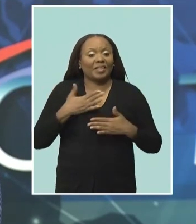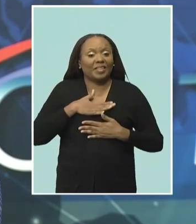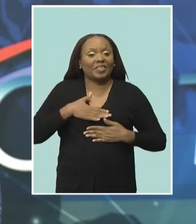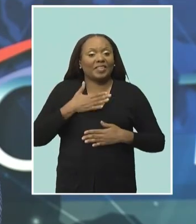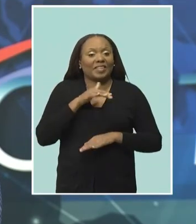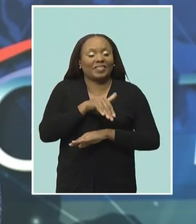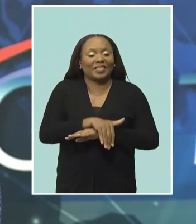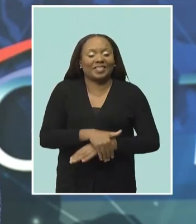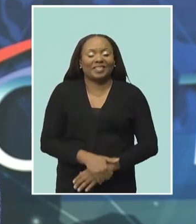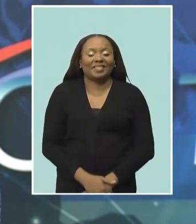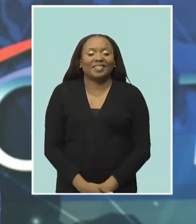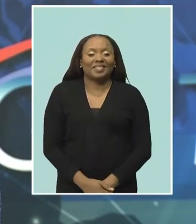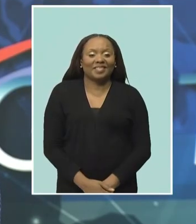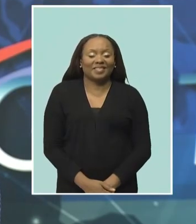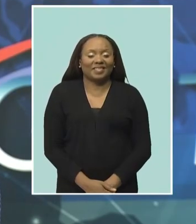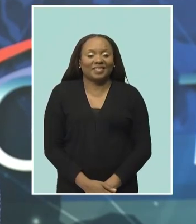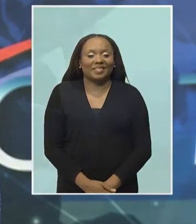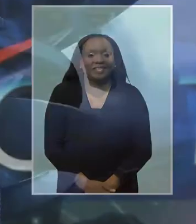enjoy the rest of your evening.